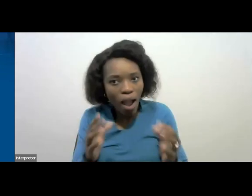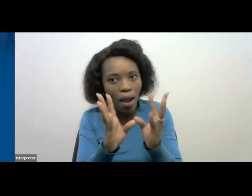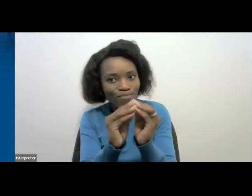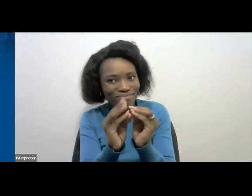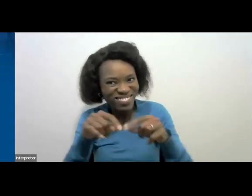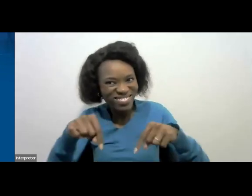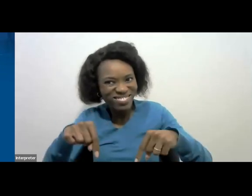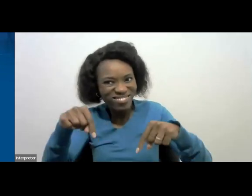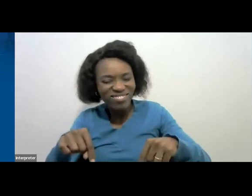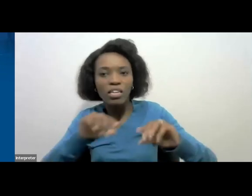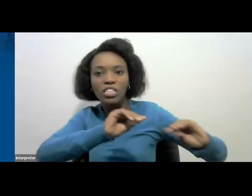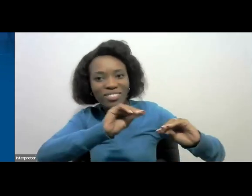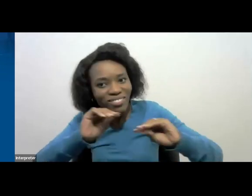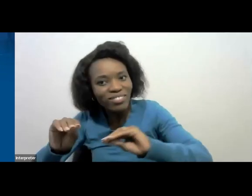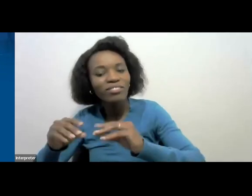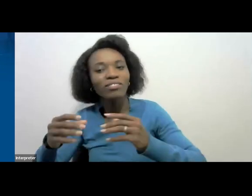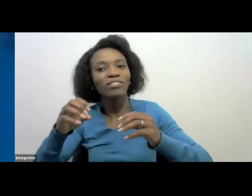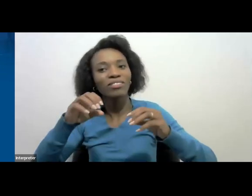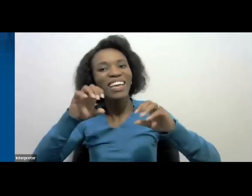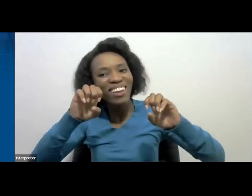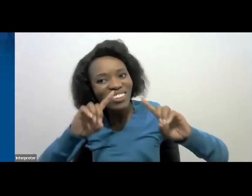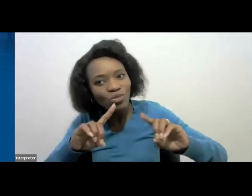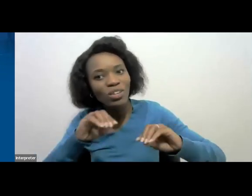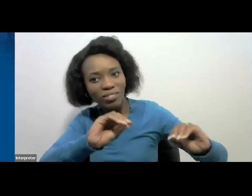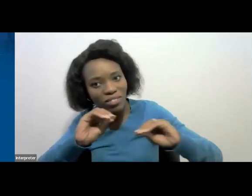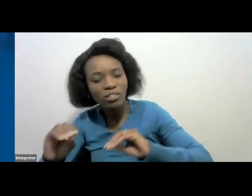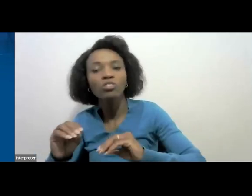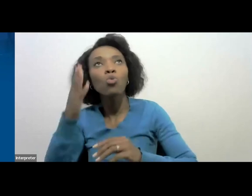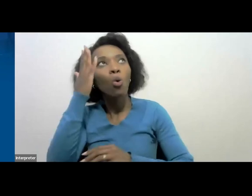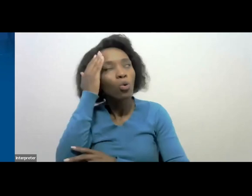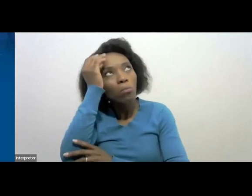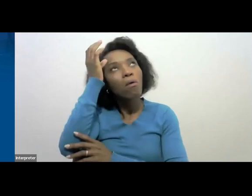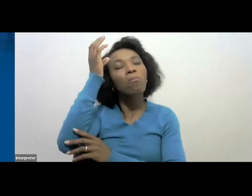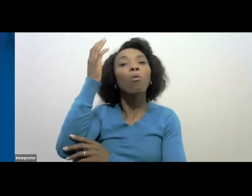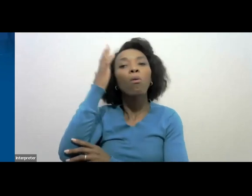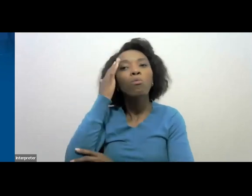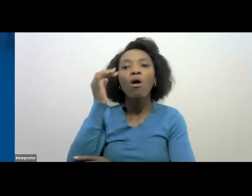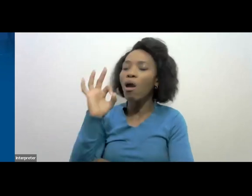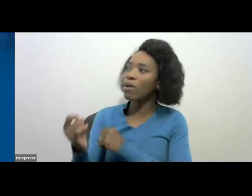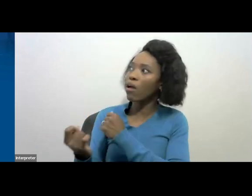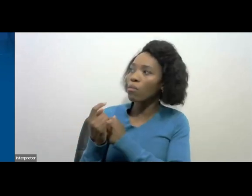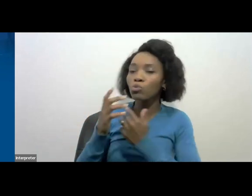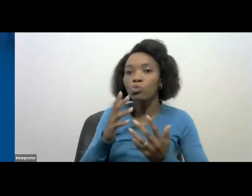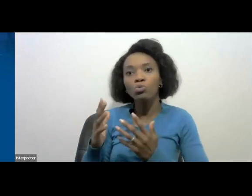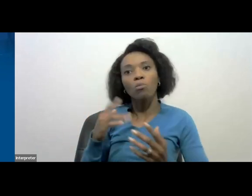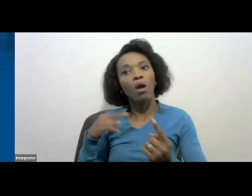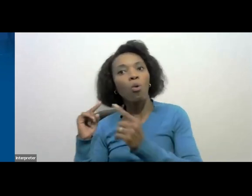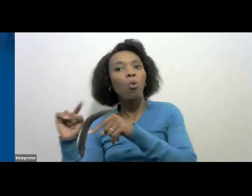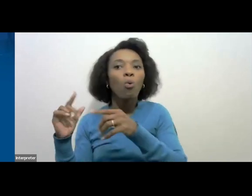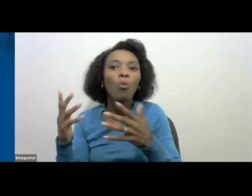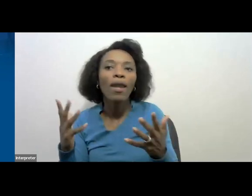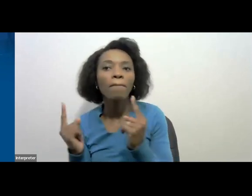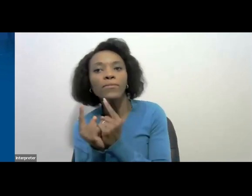that you are equipped enough to know where to go when you are faced with any situation we going again to